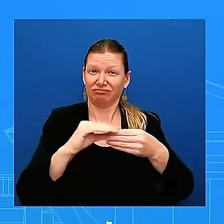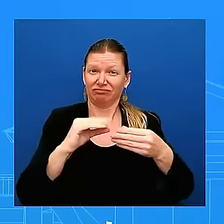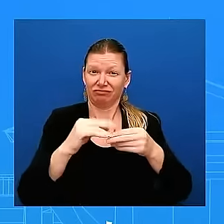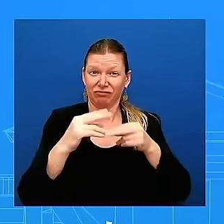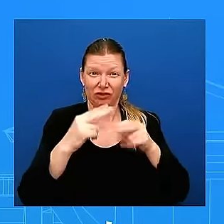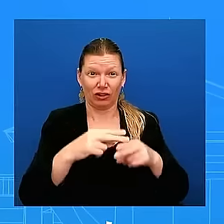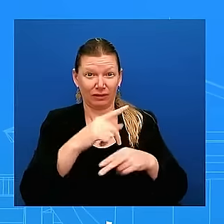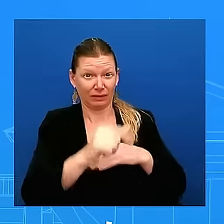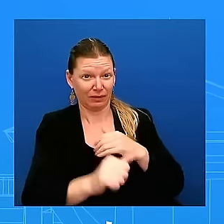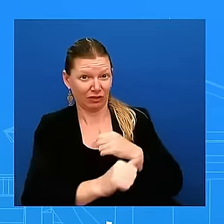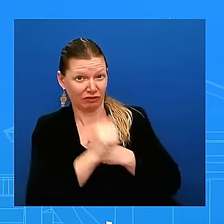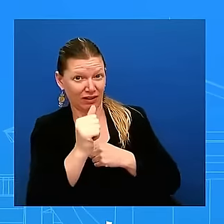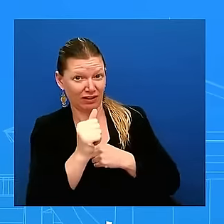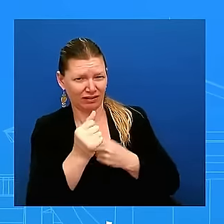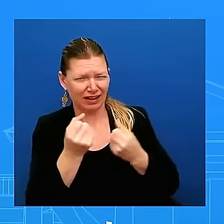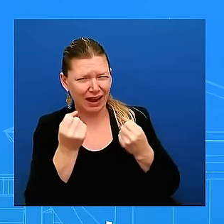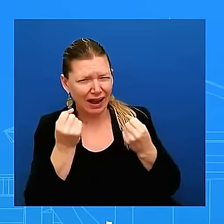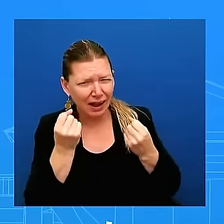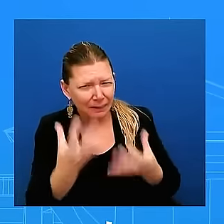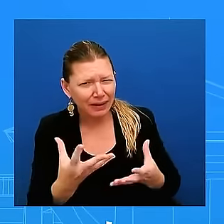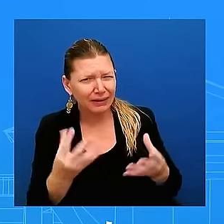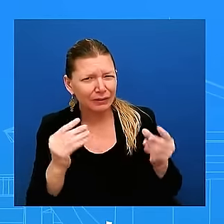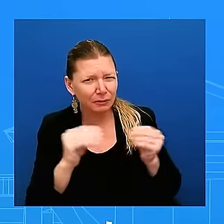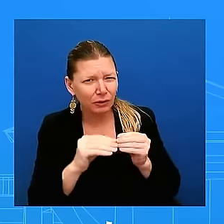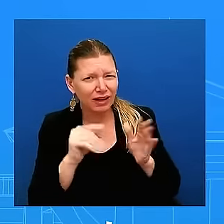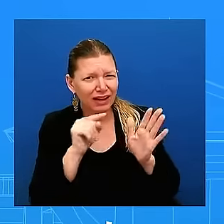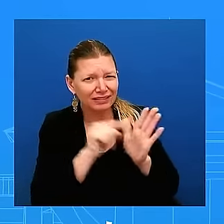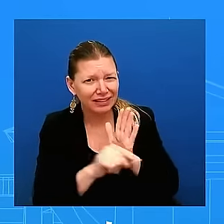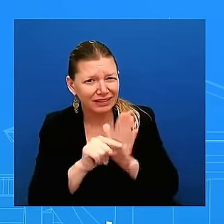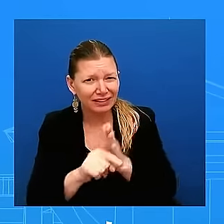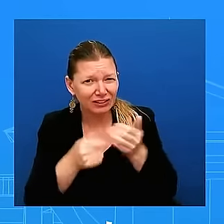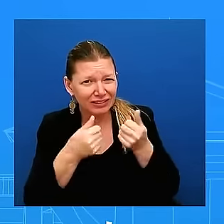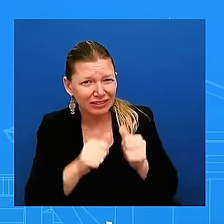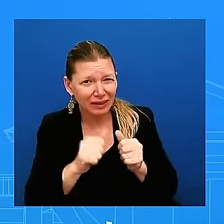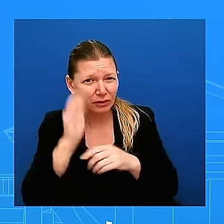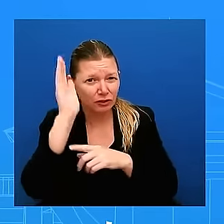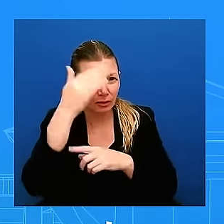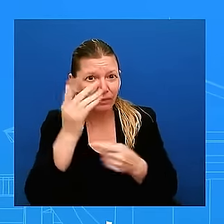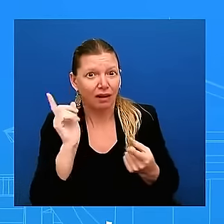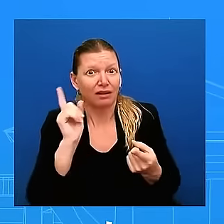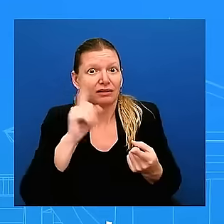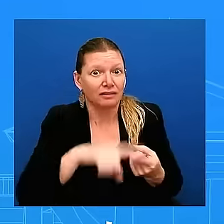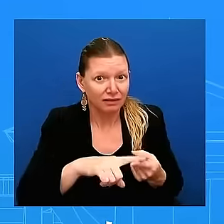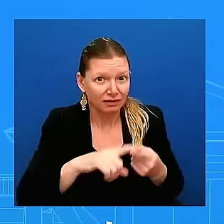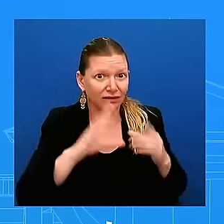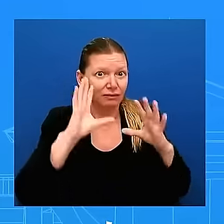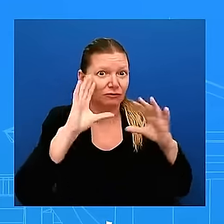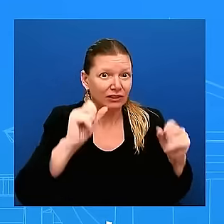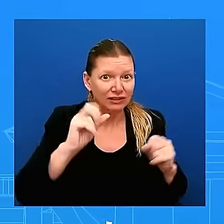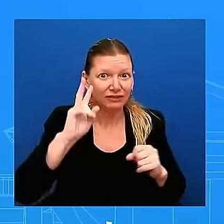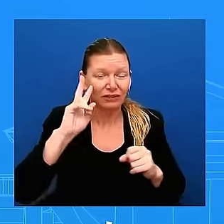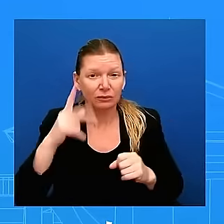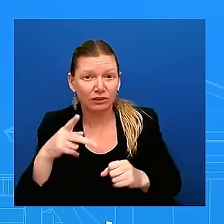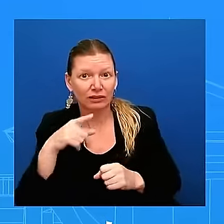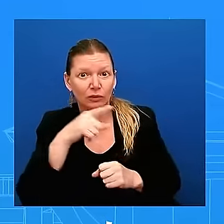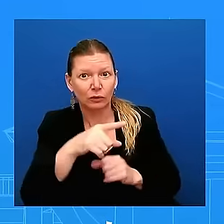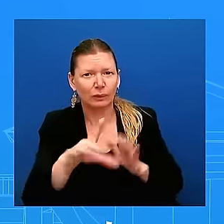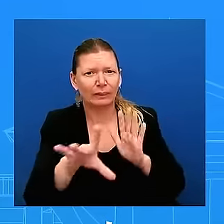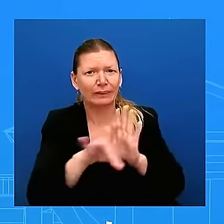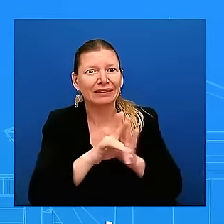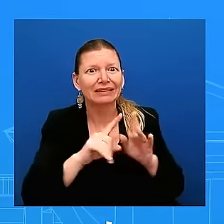attempts on donald trump until the president and the vice president and you pick a different word to describe trump other than threat